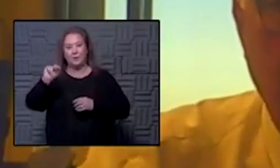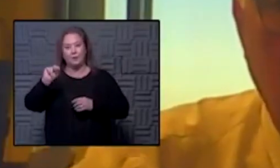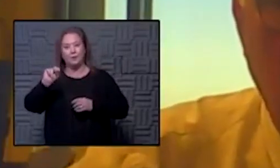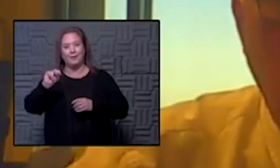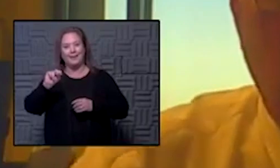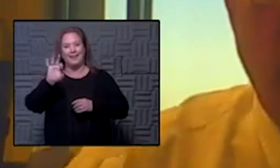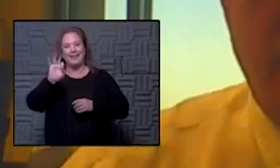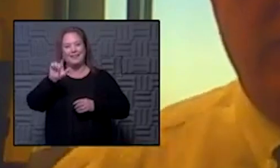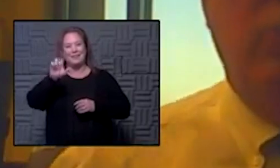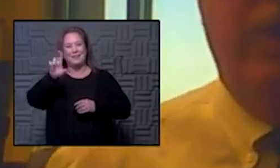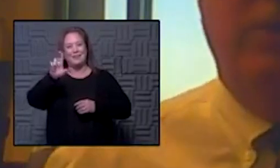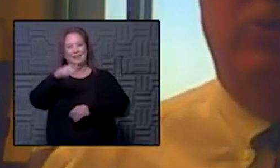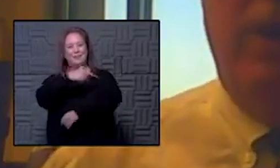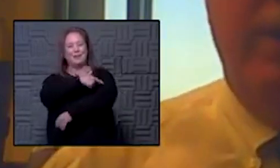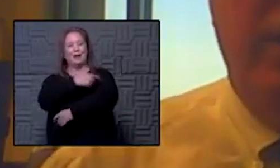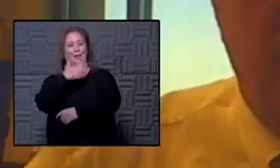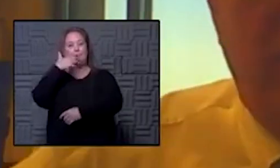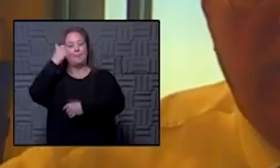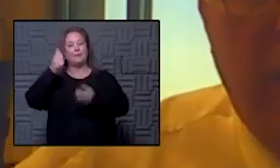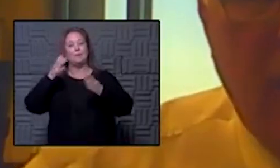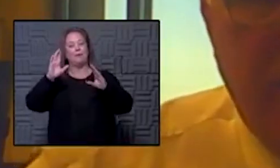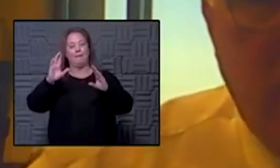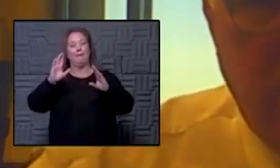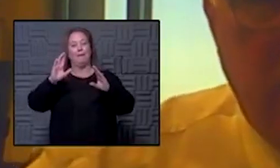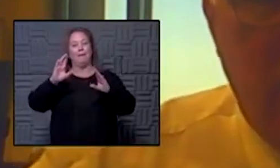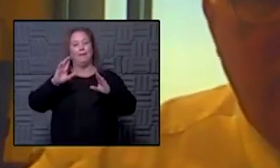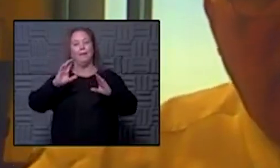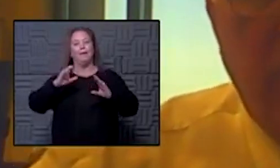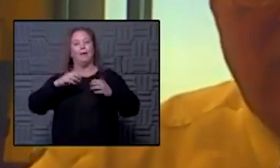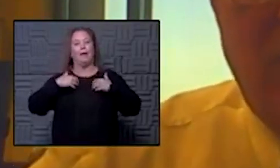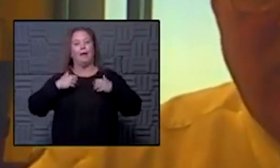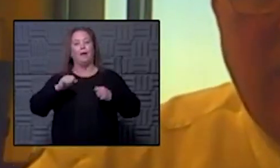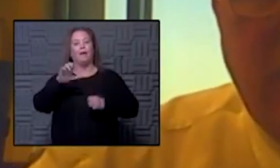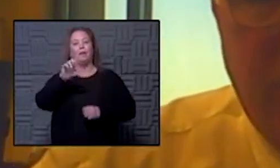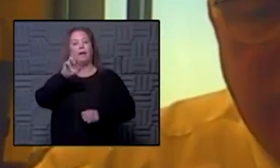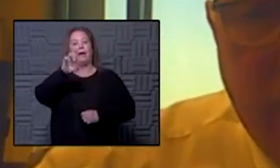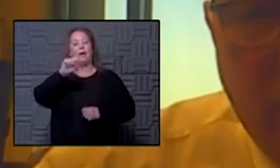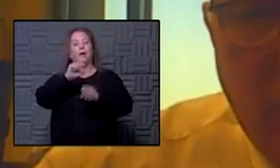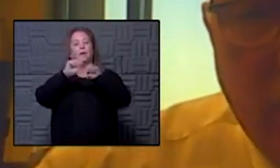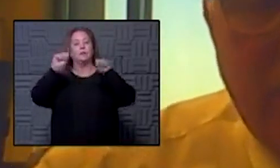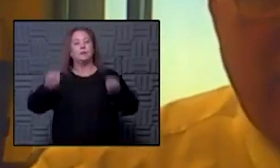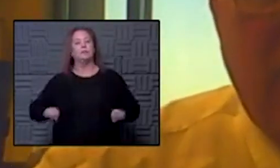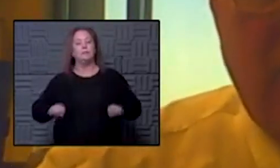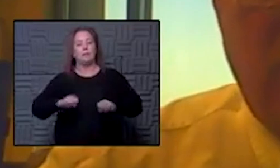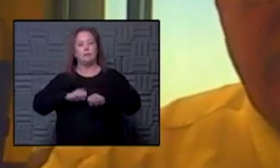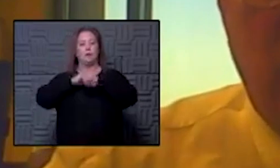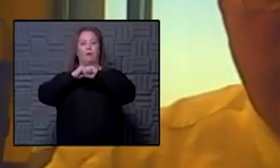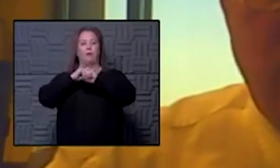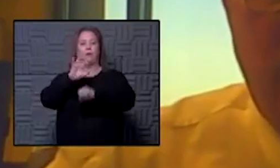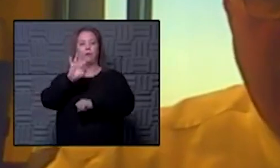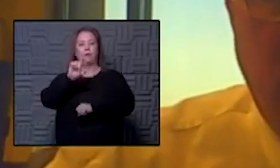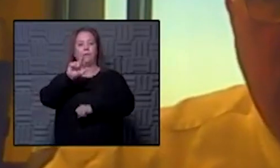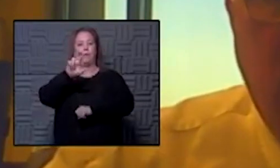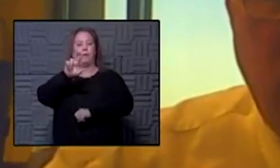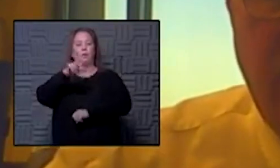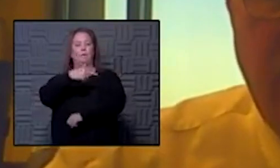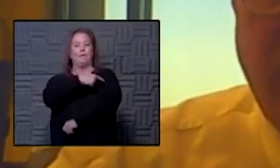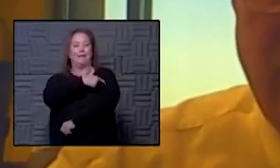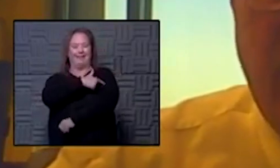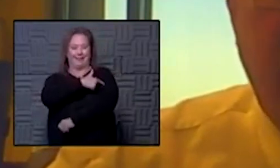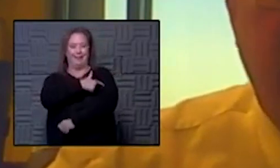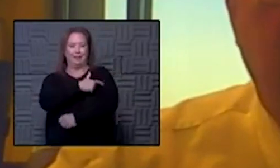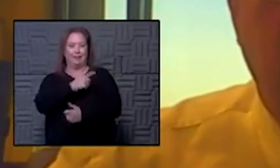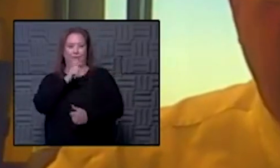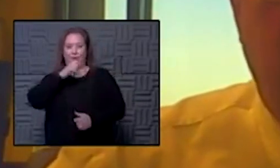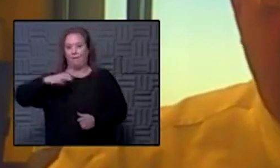flu shot one of the best ways to unencumber our health care system for something that is preventable is by getting your influenza vaccine so